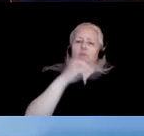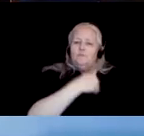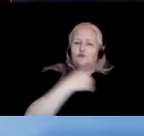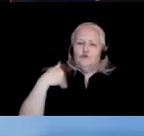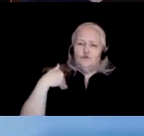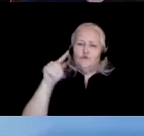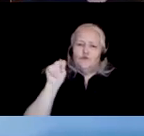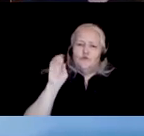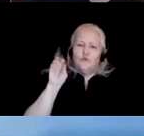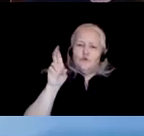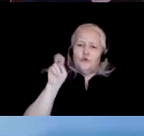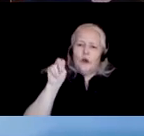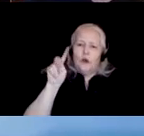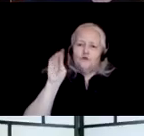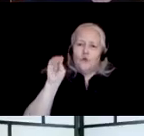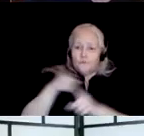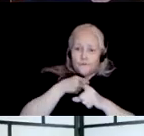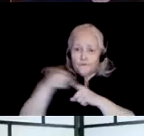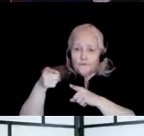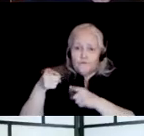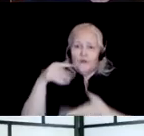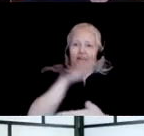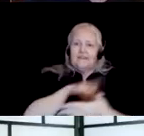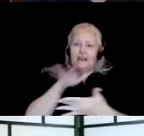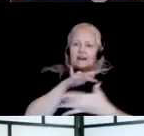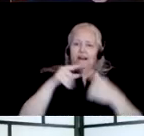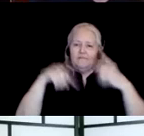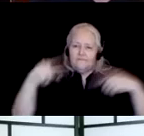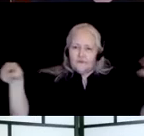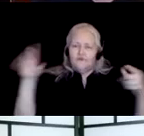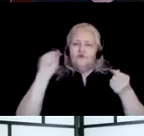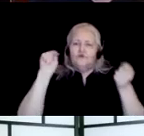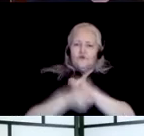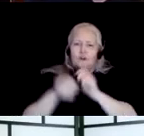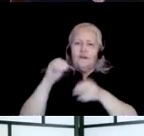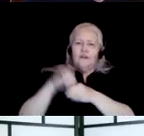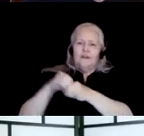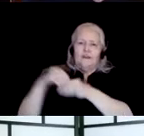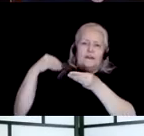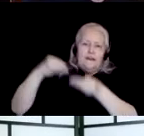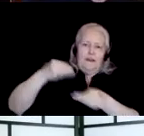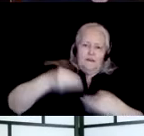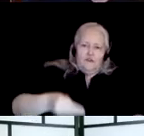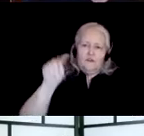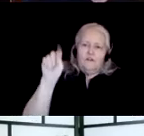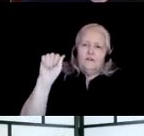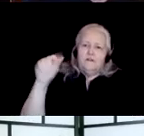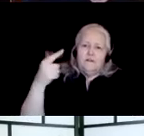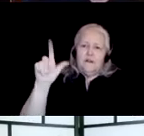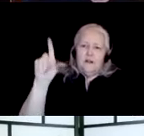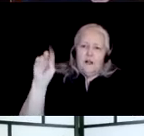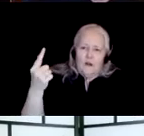His specialization is a study of variation and change in heritage Tagalog, working in the Tagalog